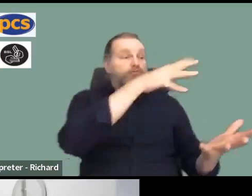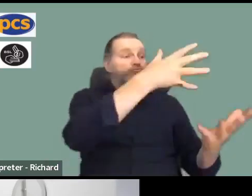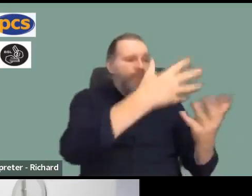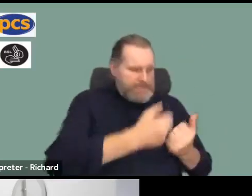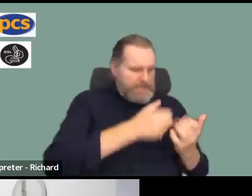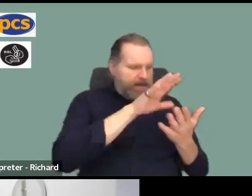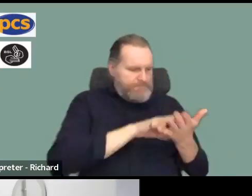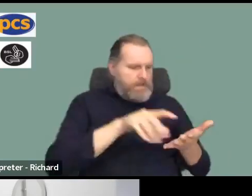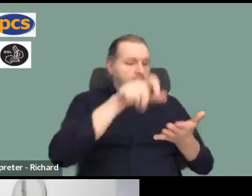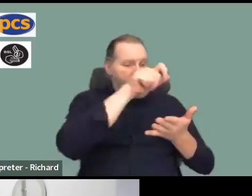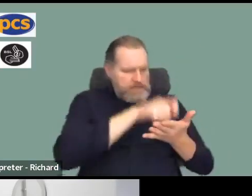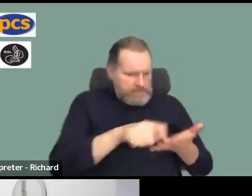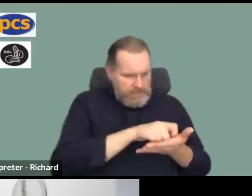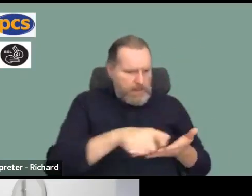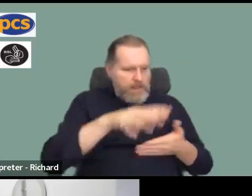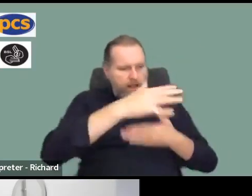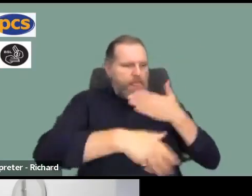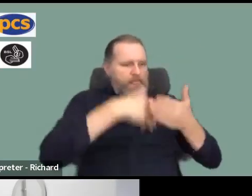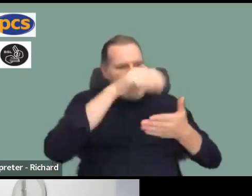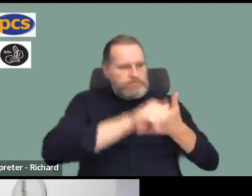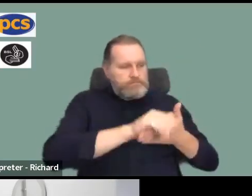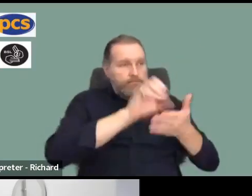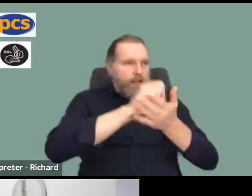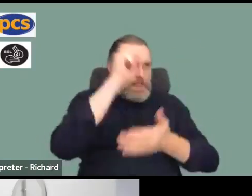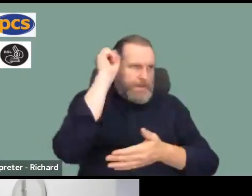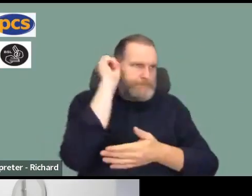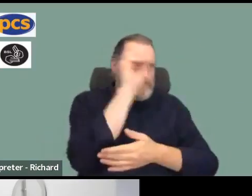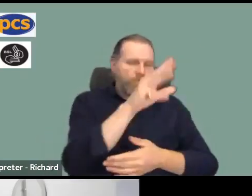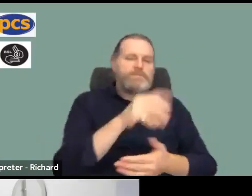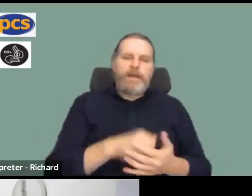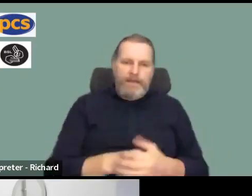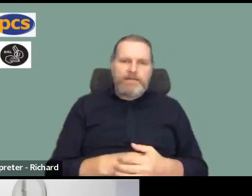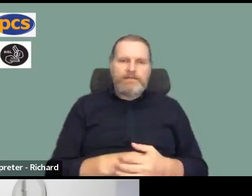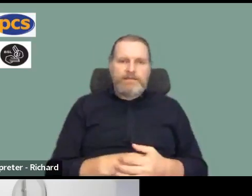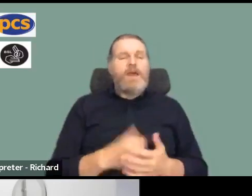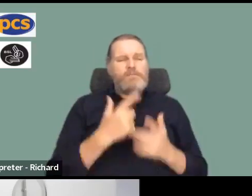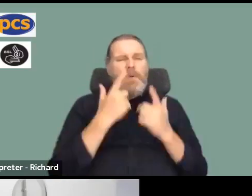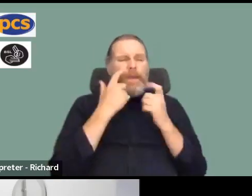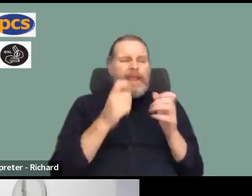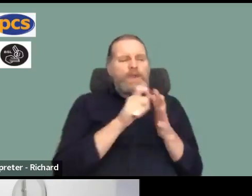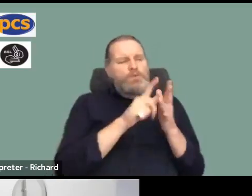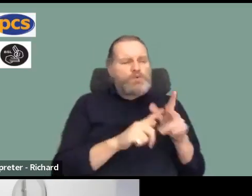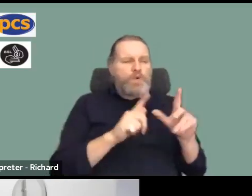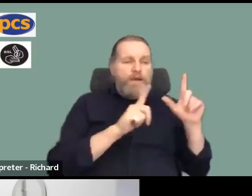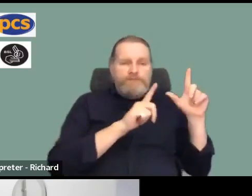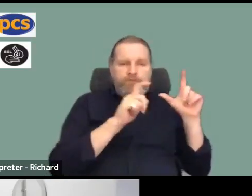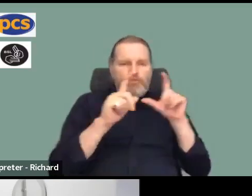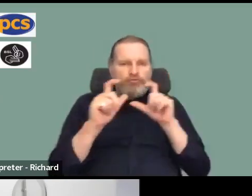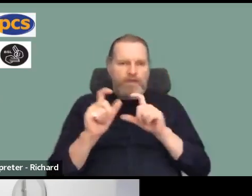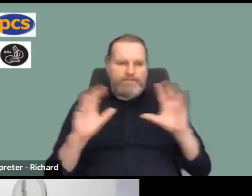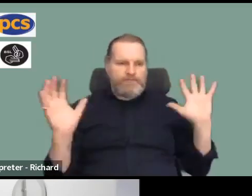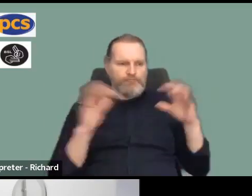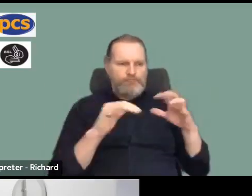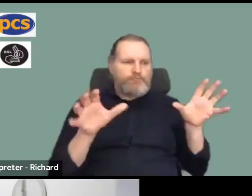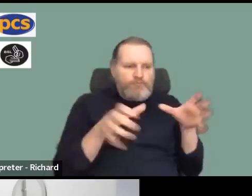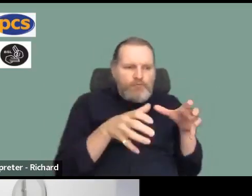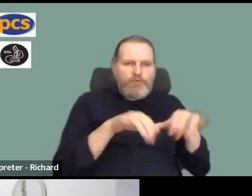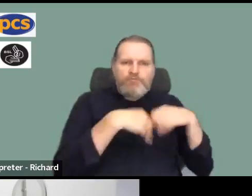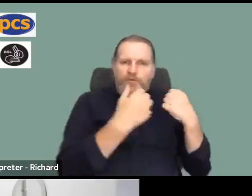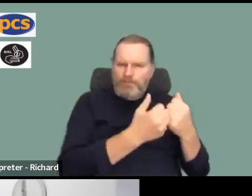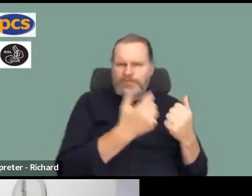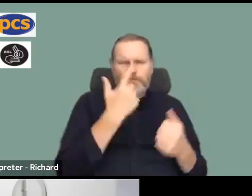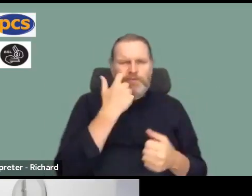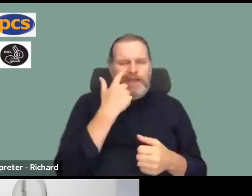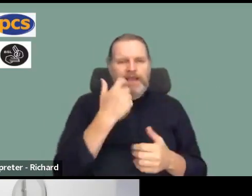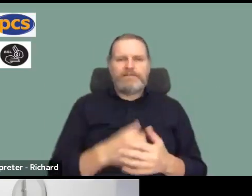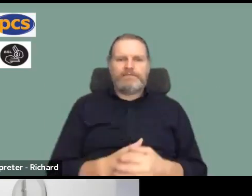and show some form of collective sort of solidarity. So I hope that's dealt with most of the points. And I know you said